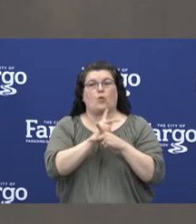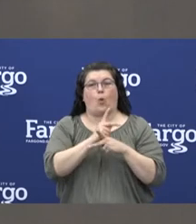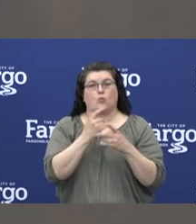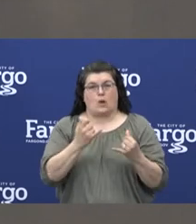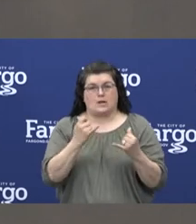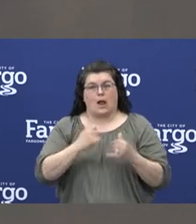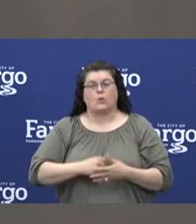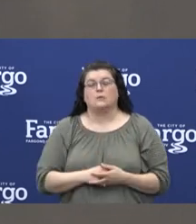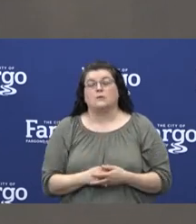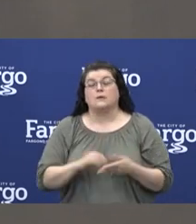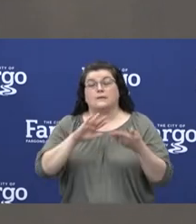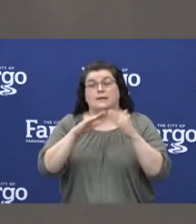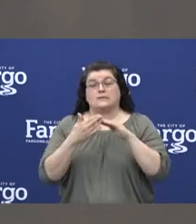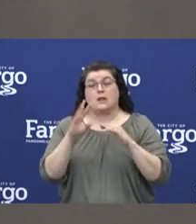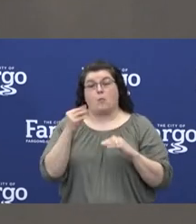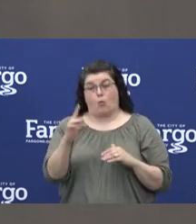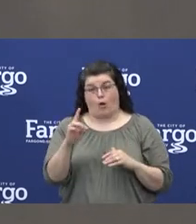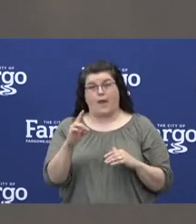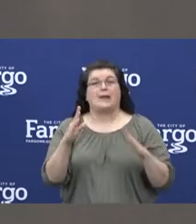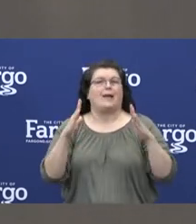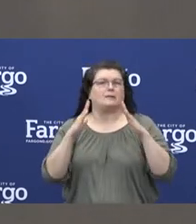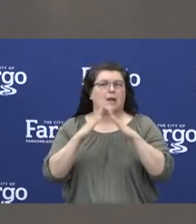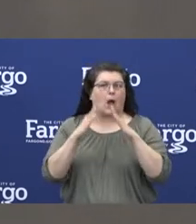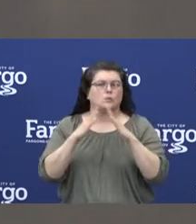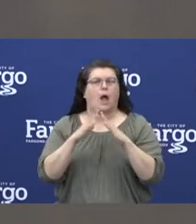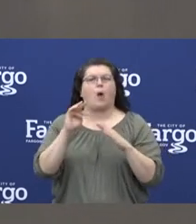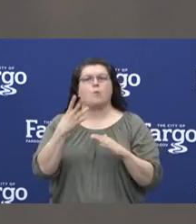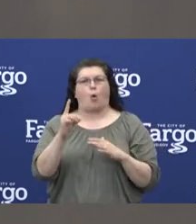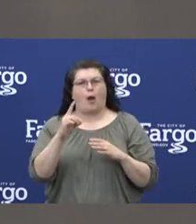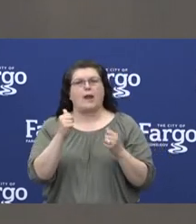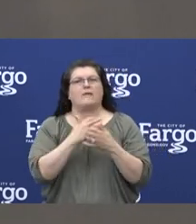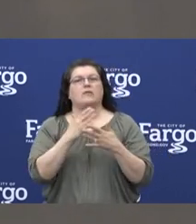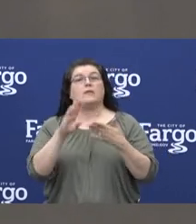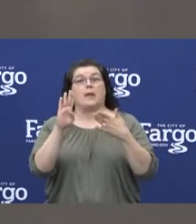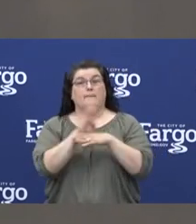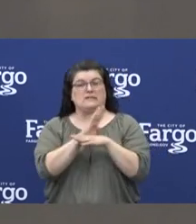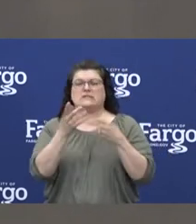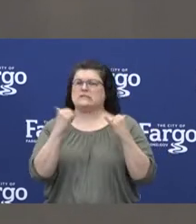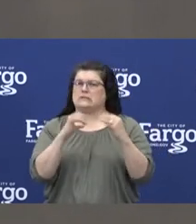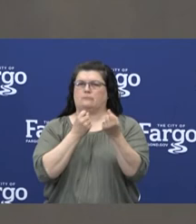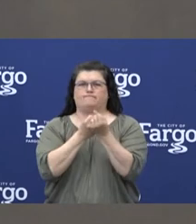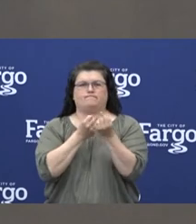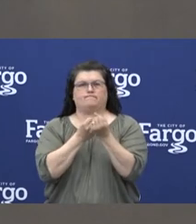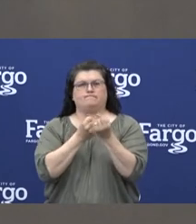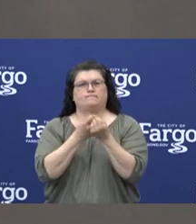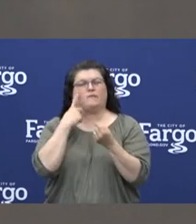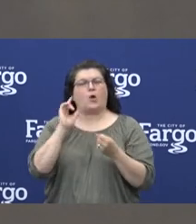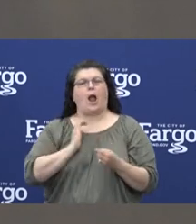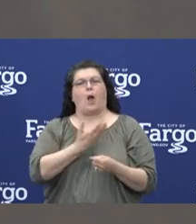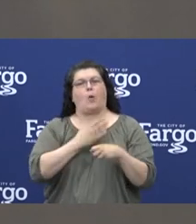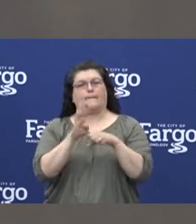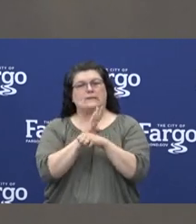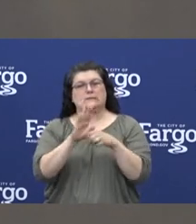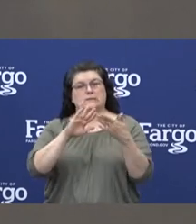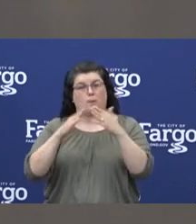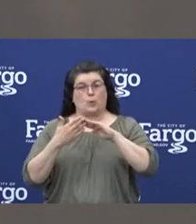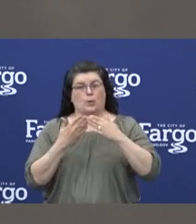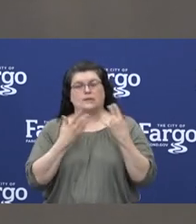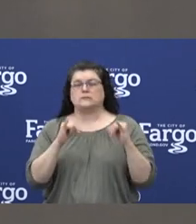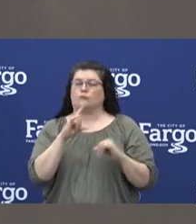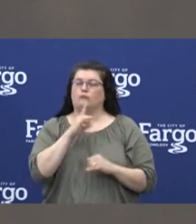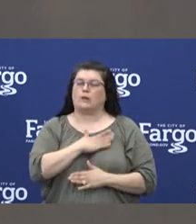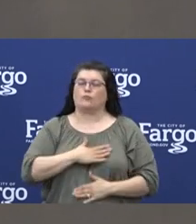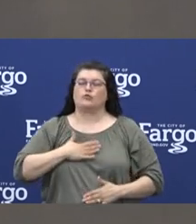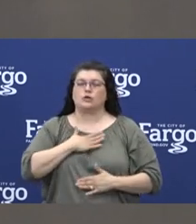Again, City of Moorhead, Downtown Moorhead, Inc., the Moorhead Business Association continue to be advocates for our business community. We sincerely appreciate